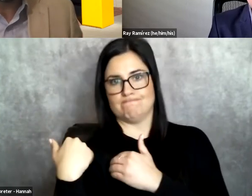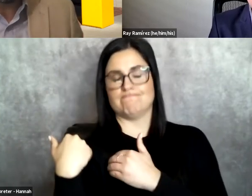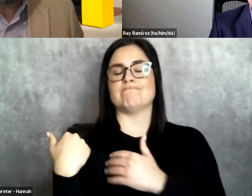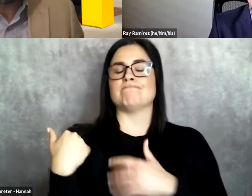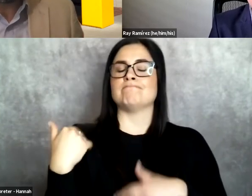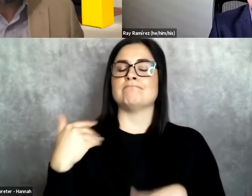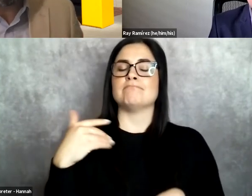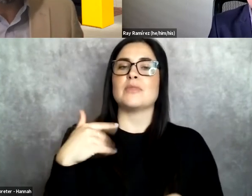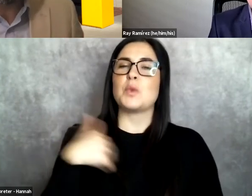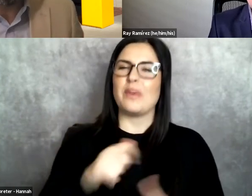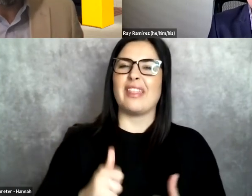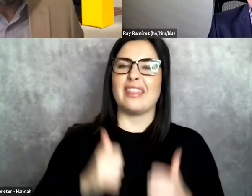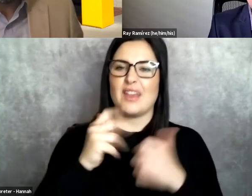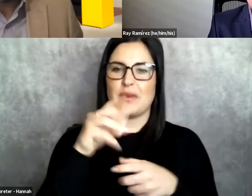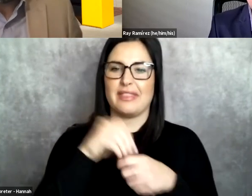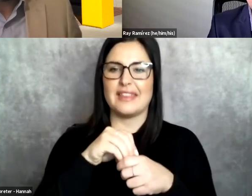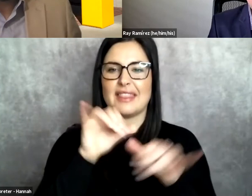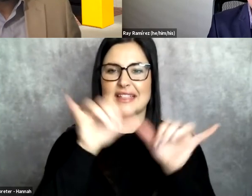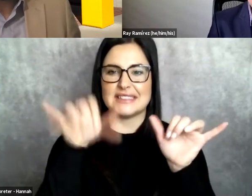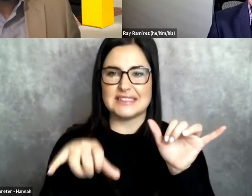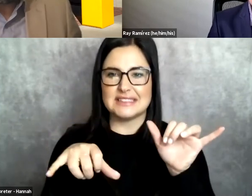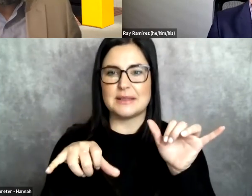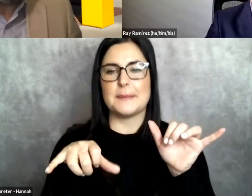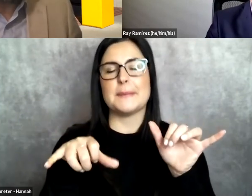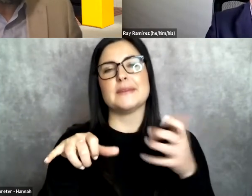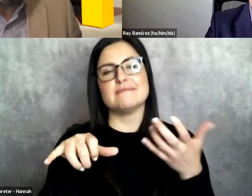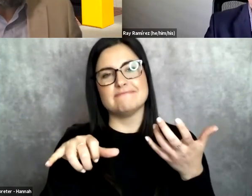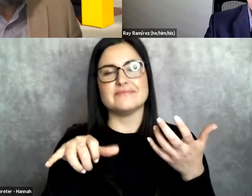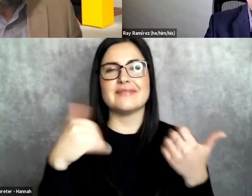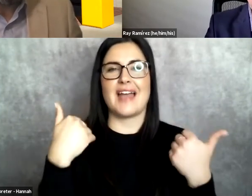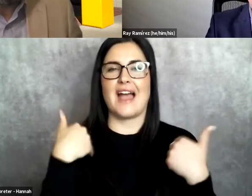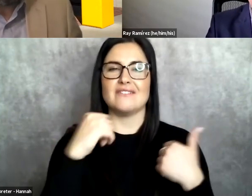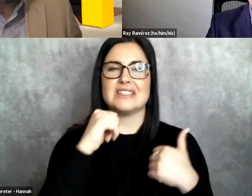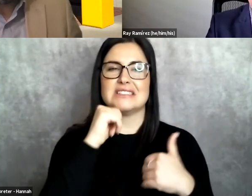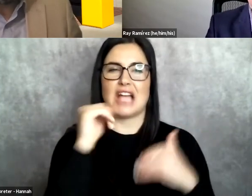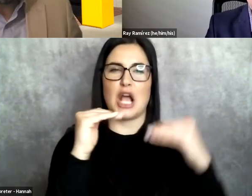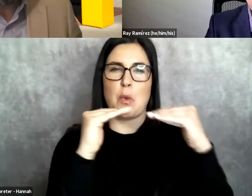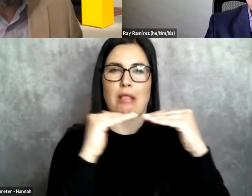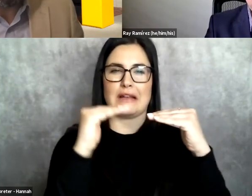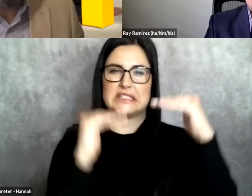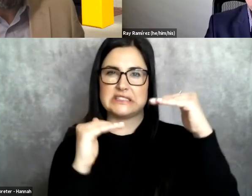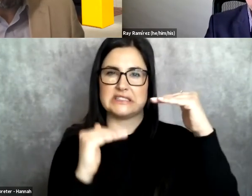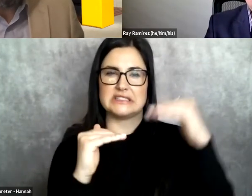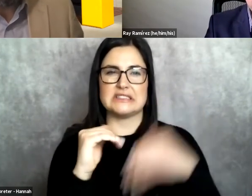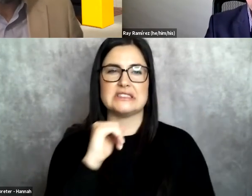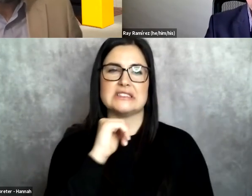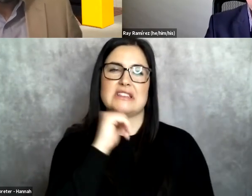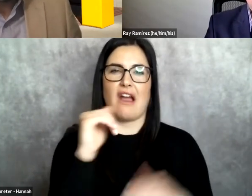do live in a system that has a lot of inequality, has a lot of injustices,